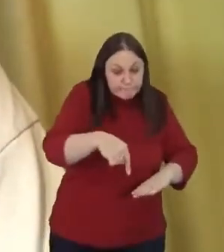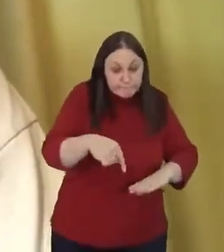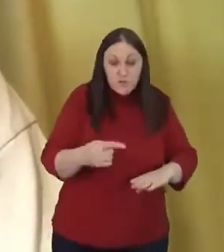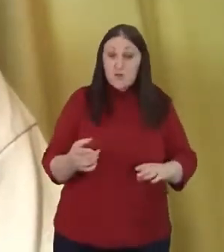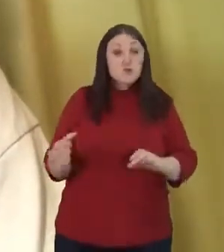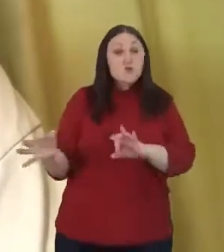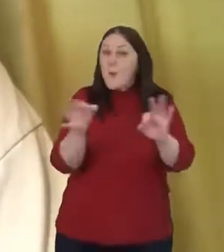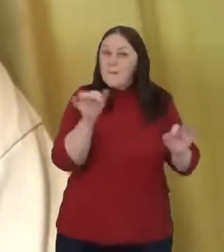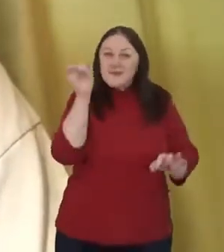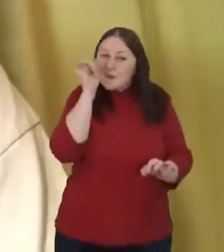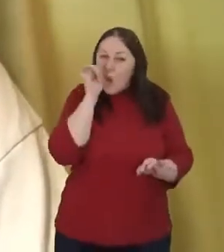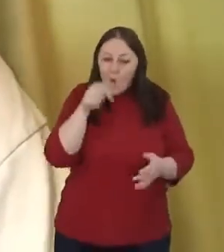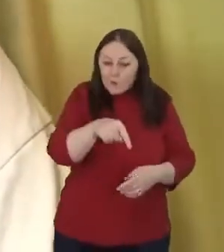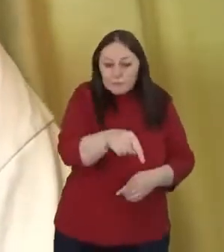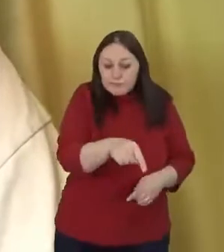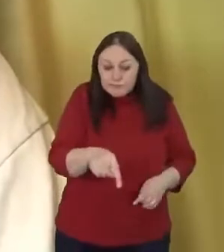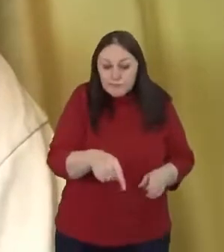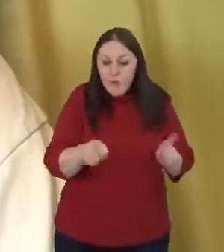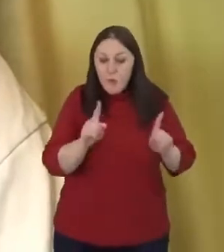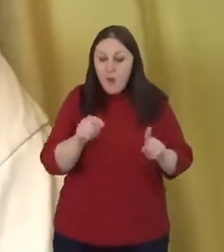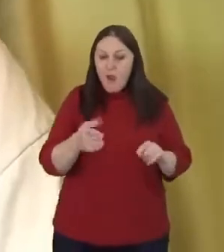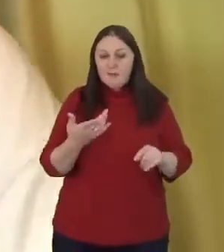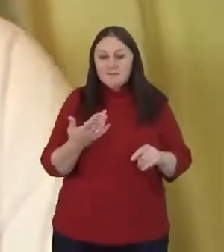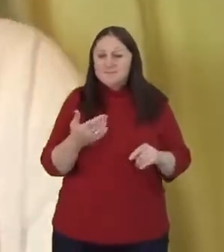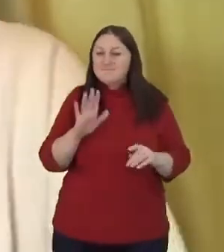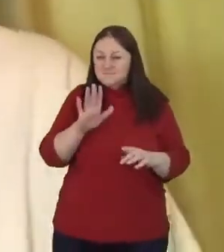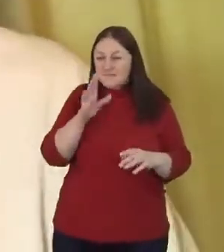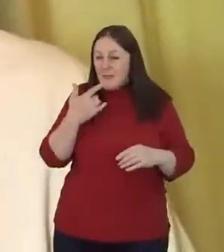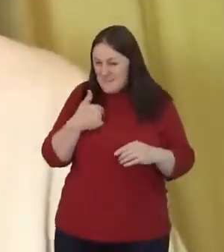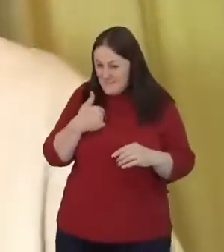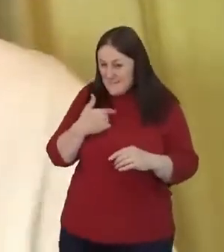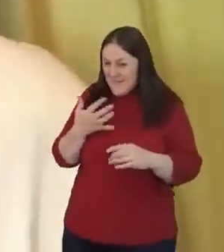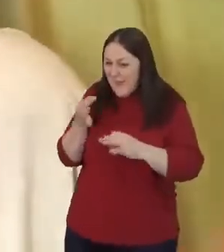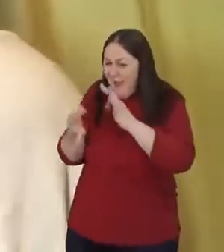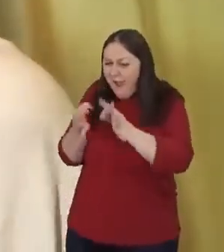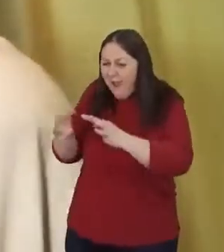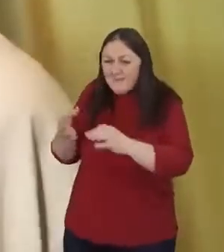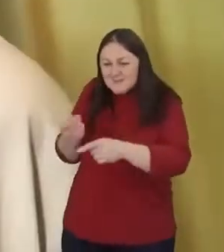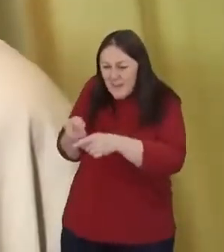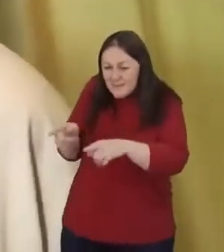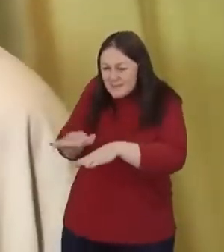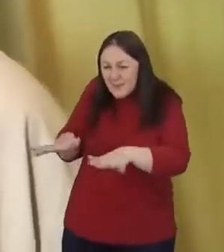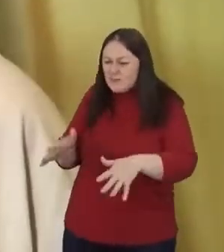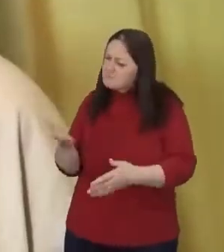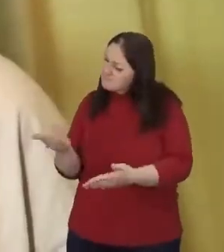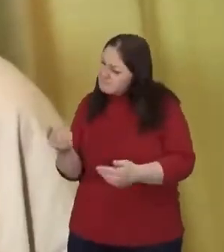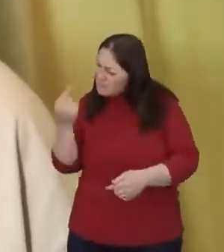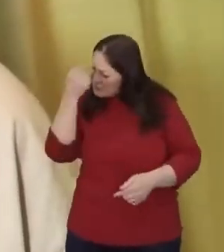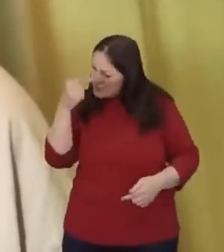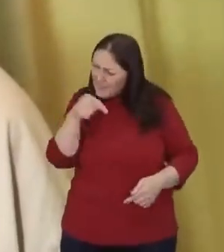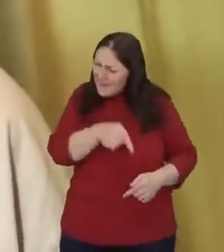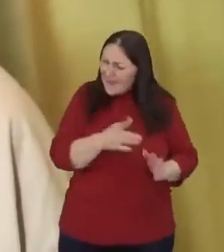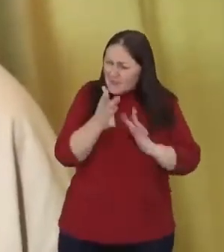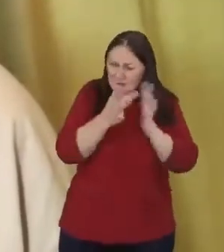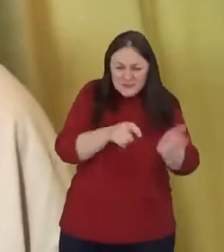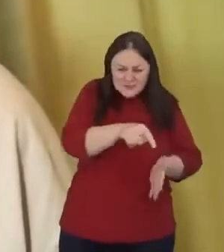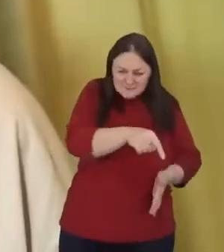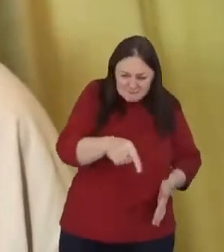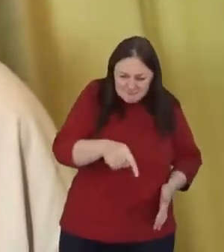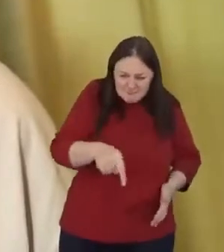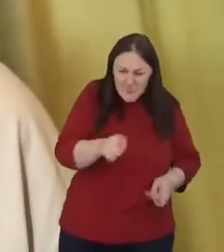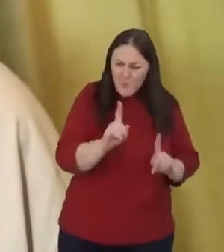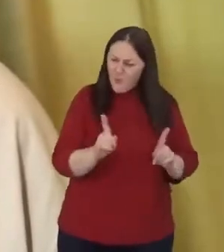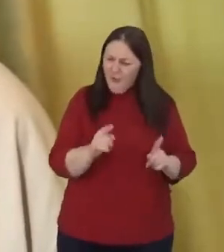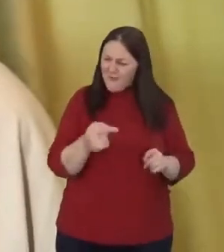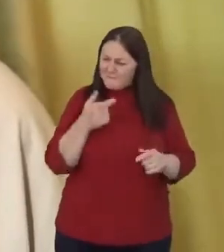wrote, but, uh, we were asking some of the children, you know, to speculate, what do you think Jesus wrote in the dirt? And one of the kids said,